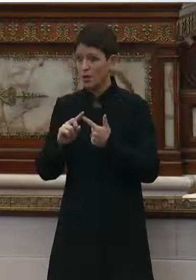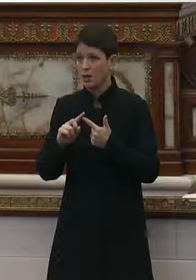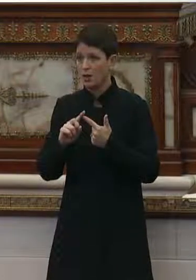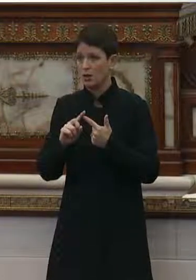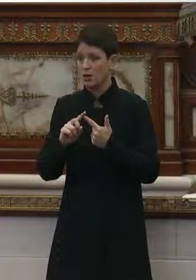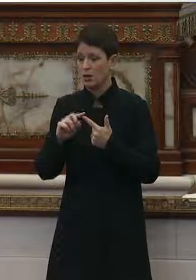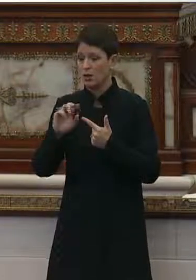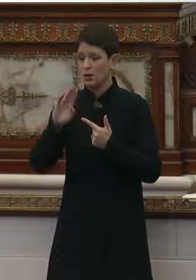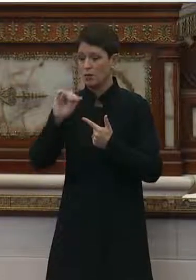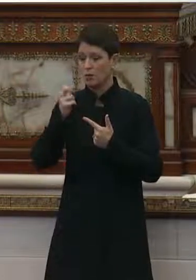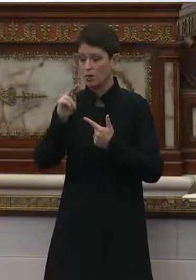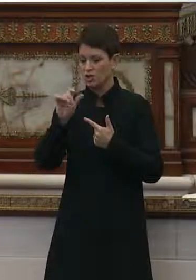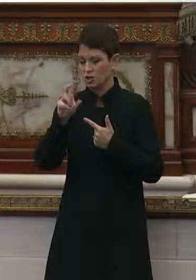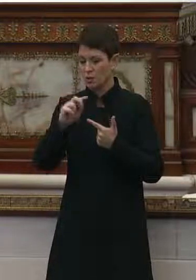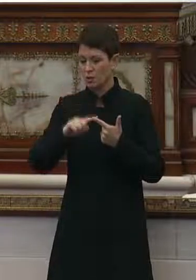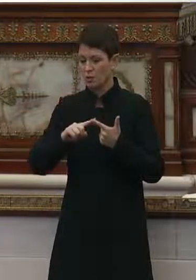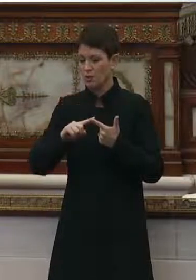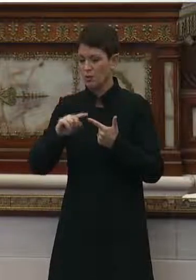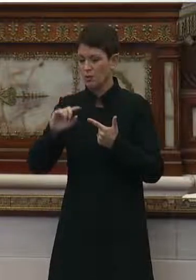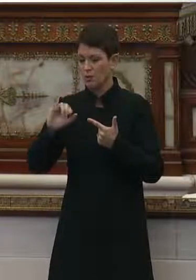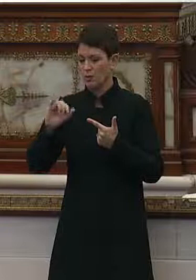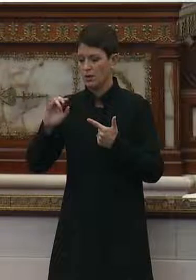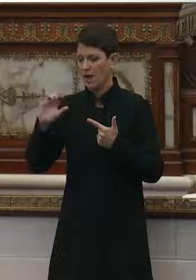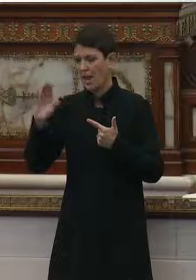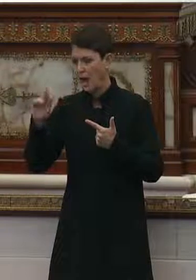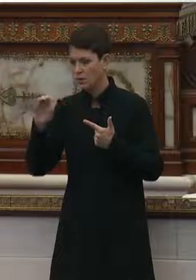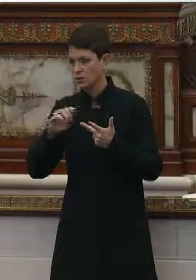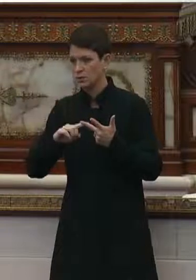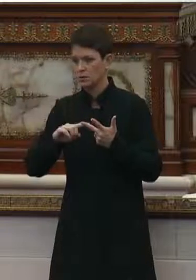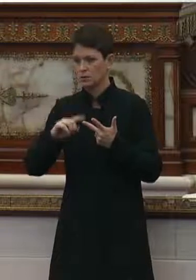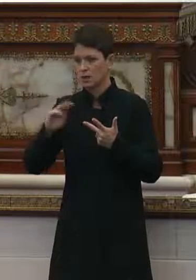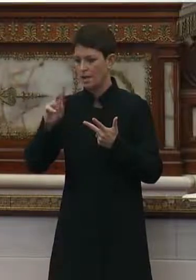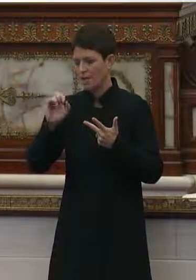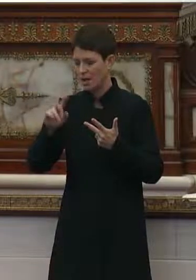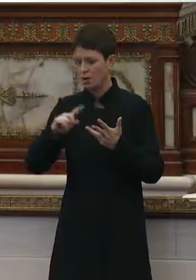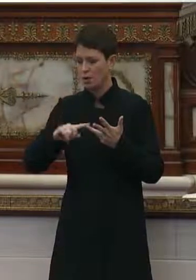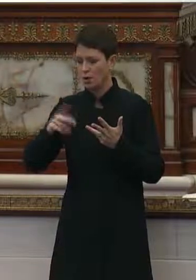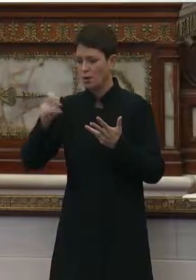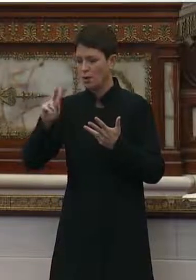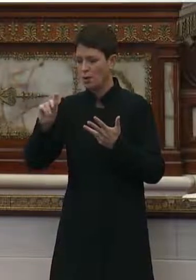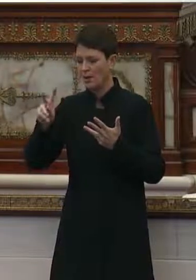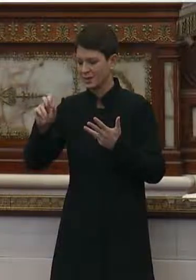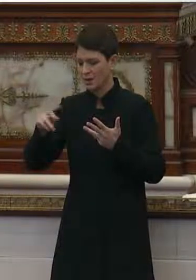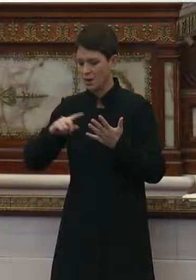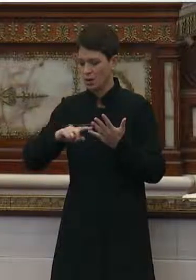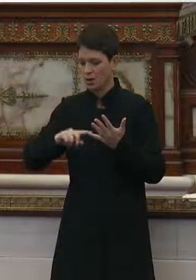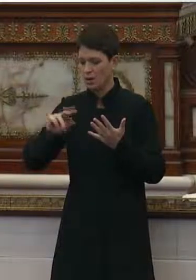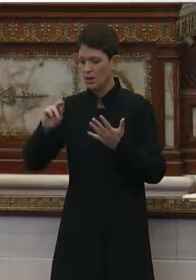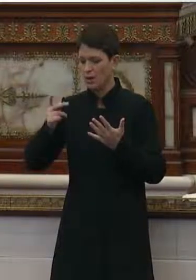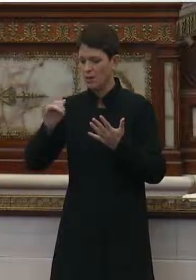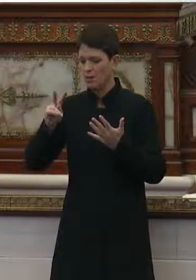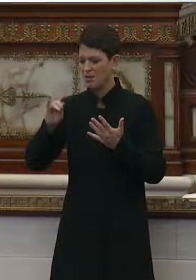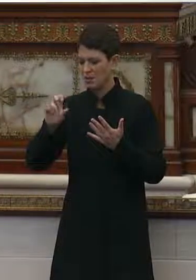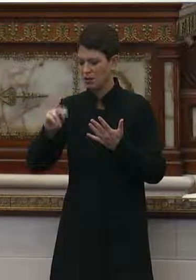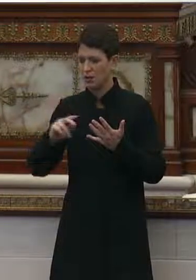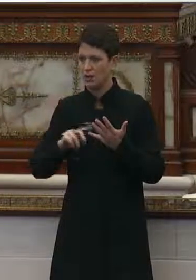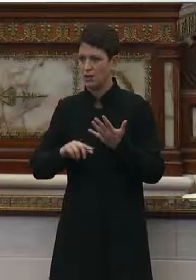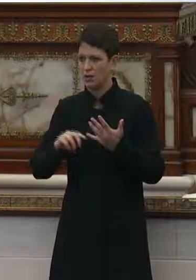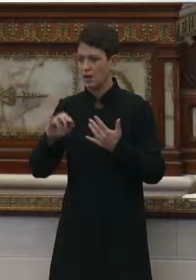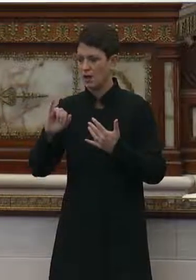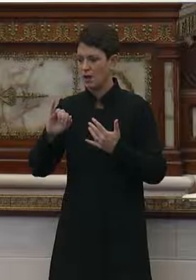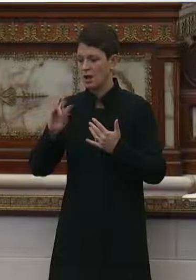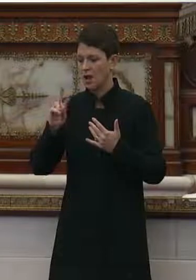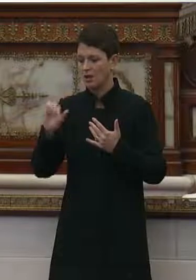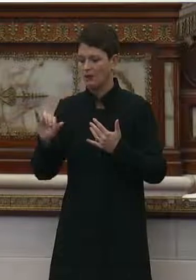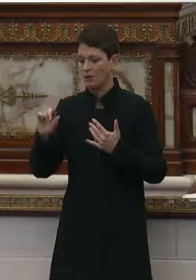Griff Shalom, Kersley House, Hayes Manor, Park Tower, the Pavilion, Ivy